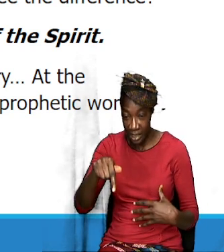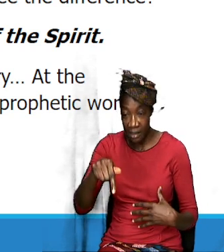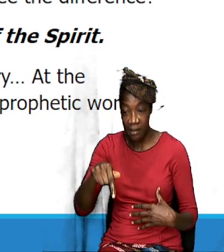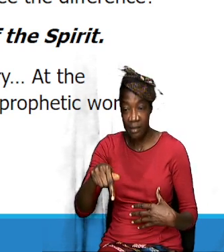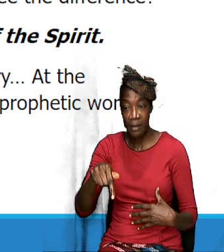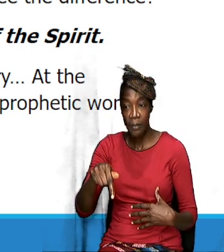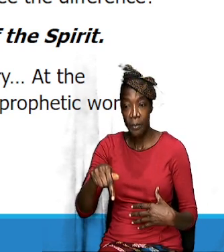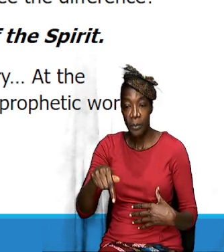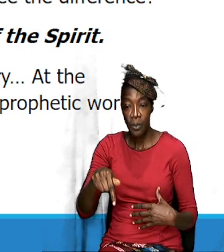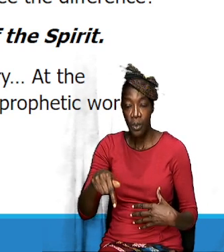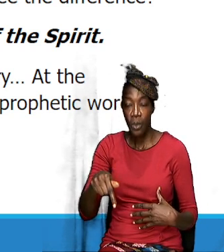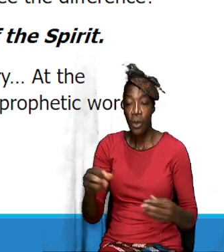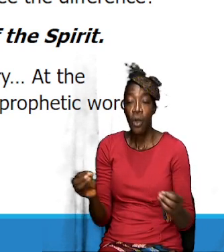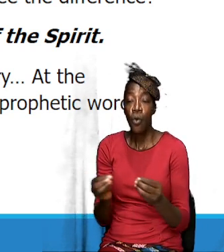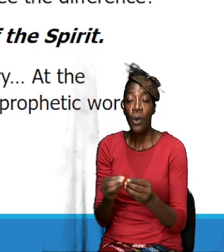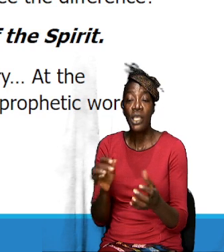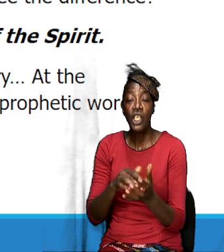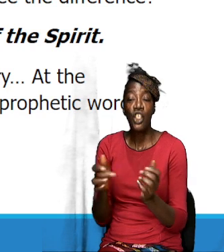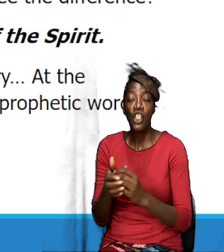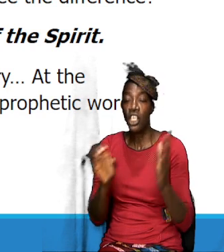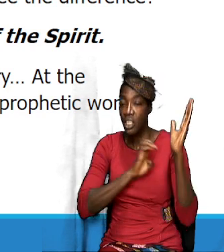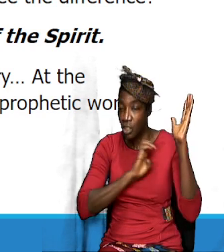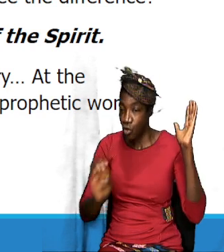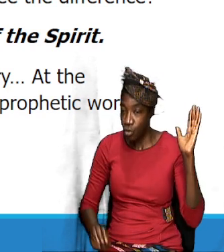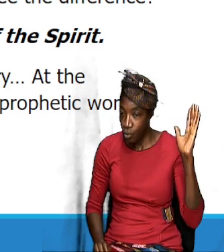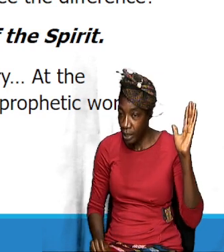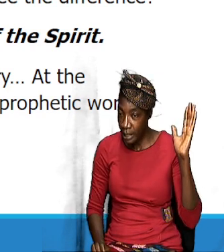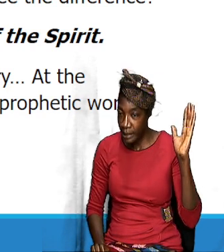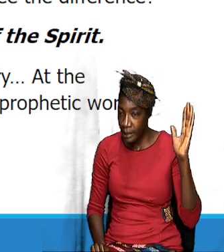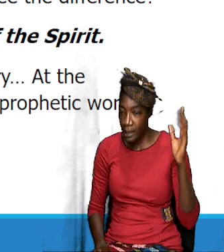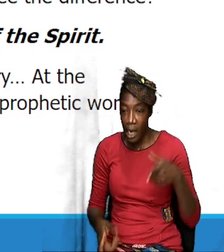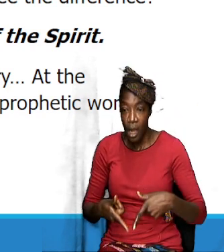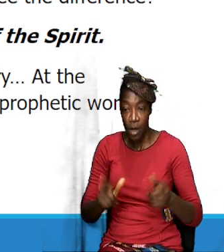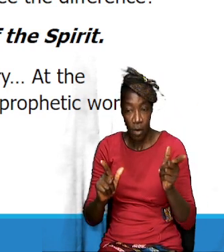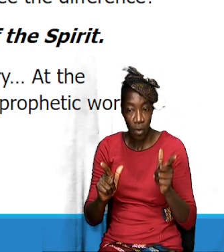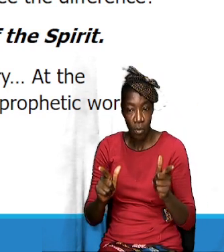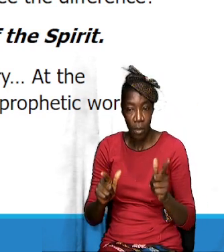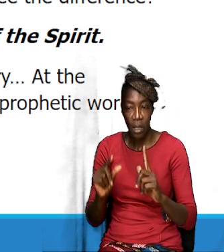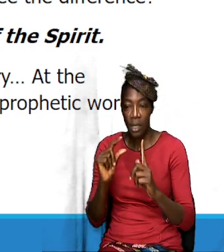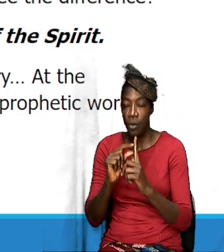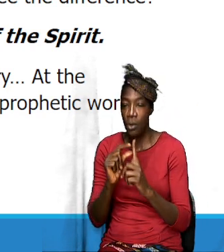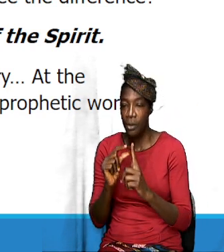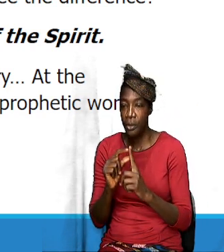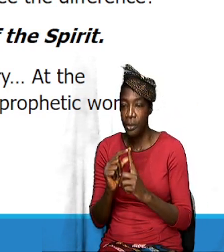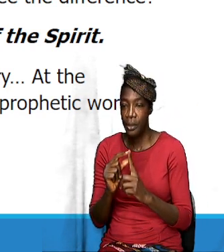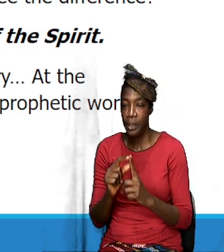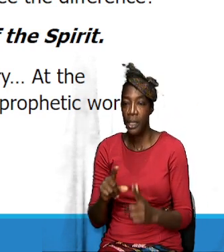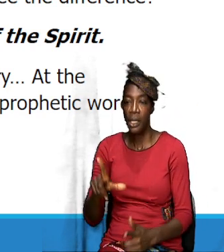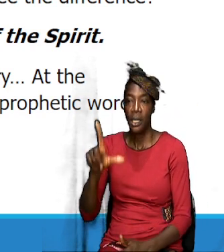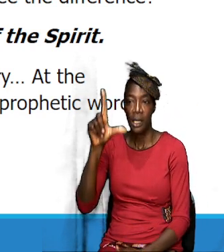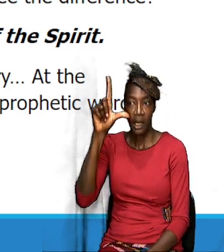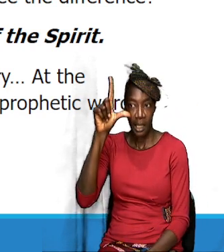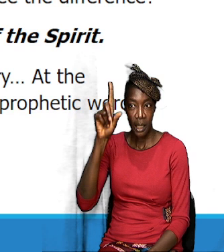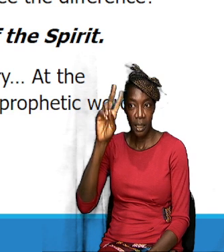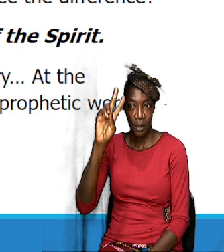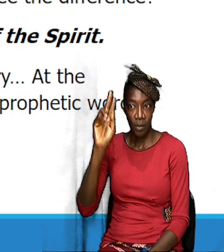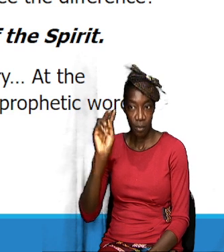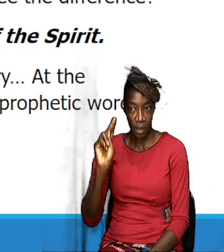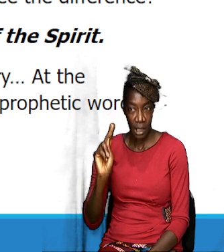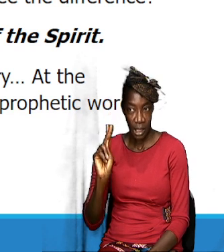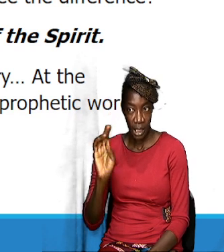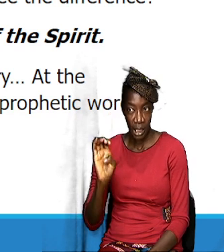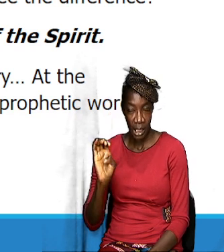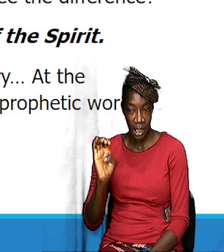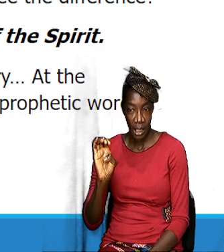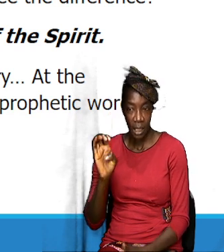with Jesus Christ. Let us look at the scripture, and are going to compare Luke and Mark, just to see